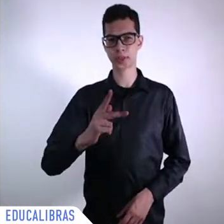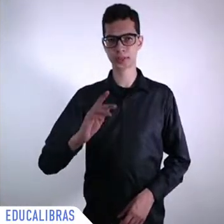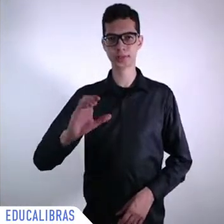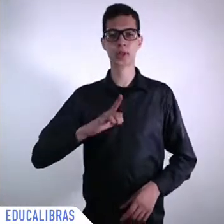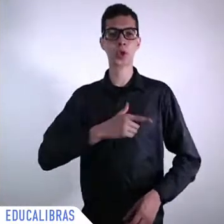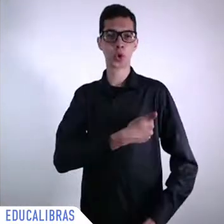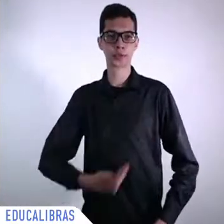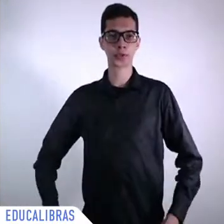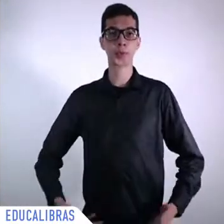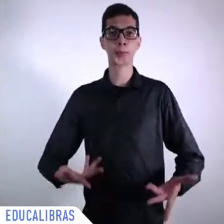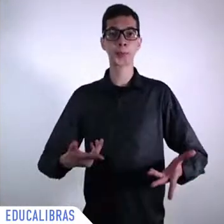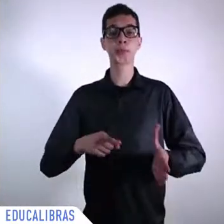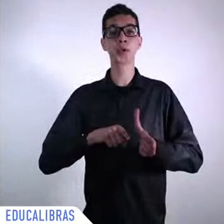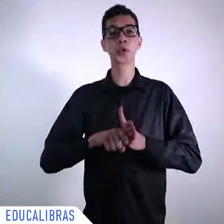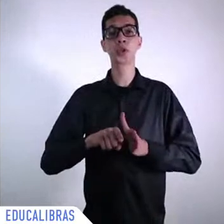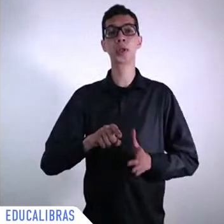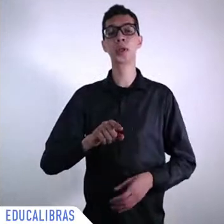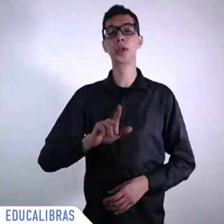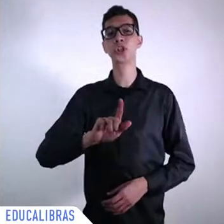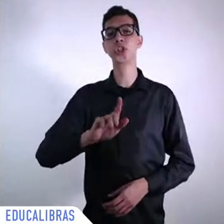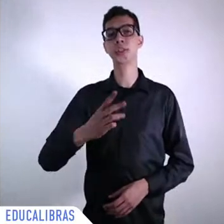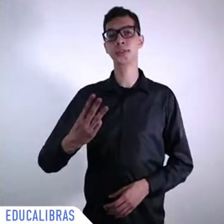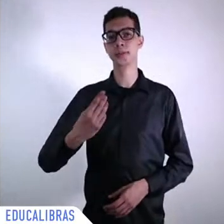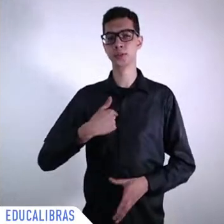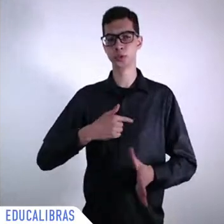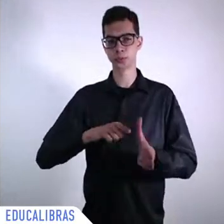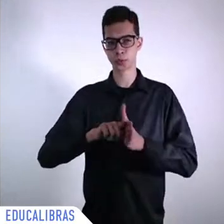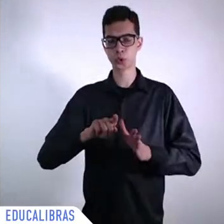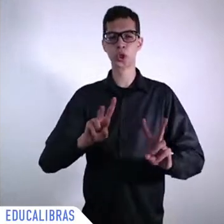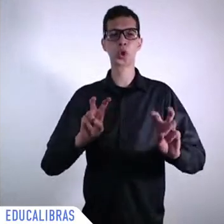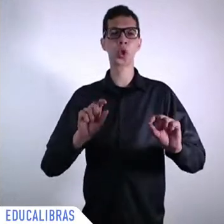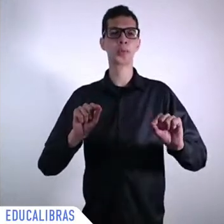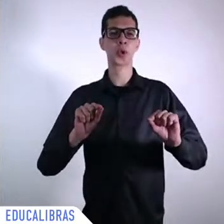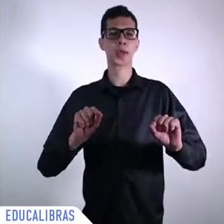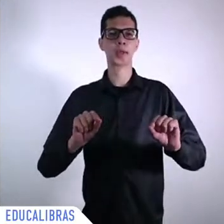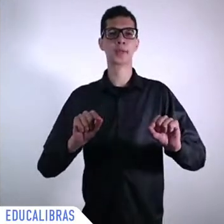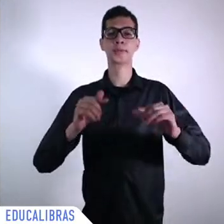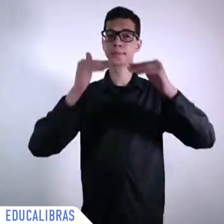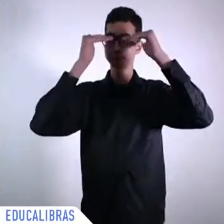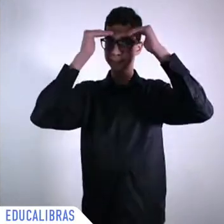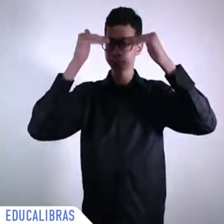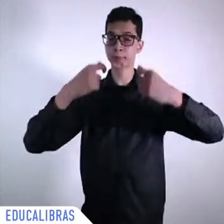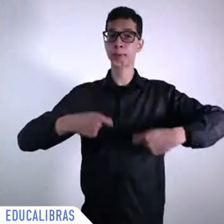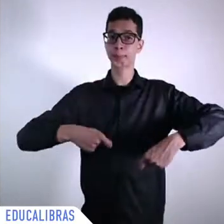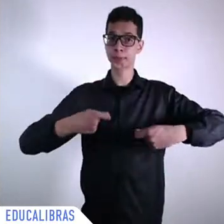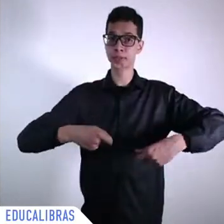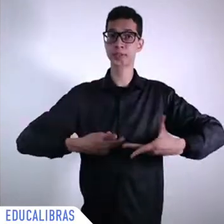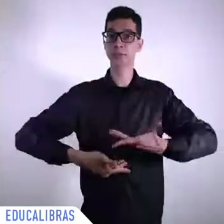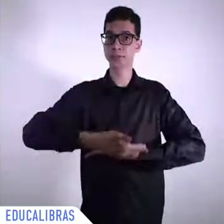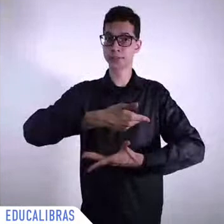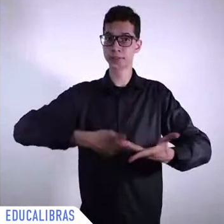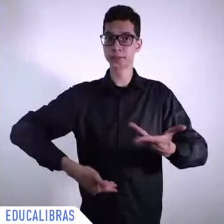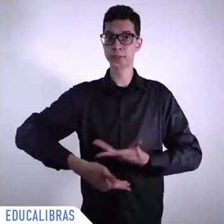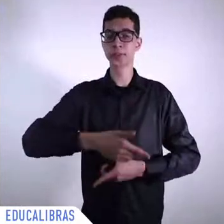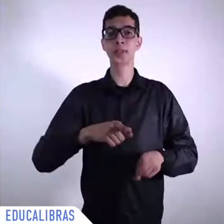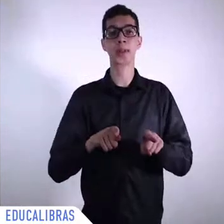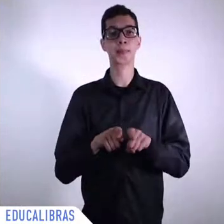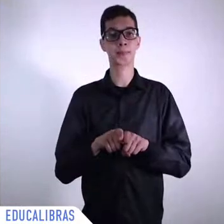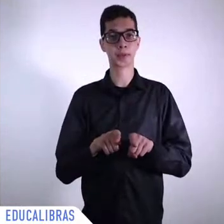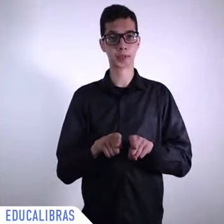flexibilities of the of the declaration on trips and health this is an absolutely important